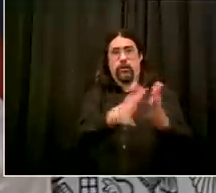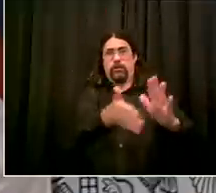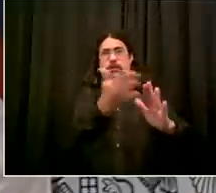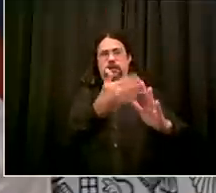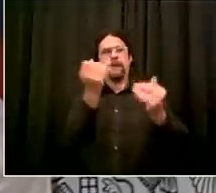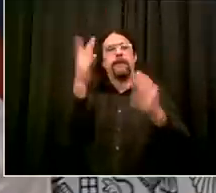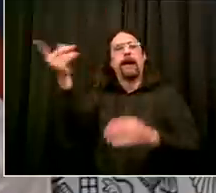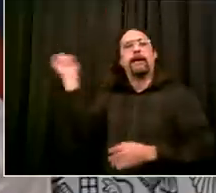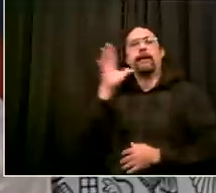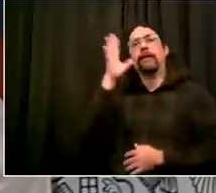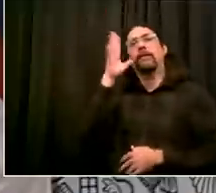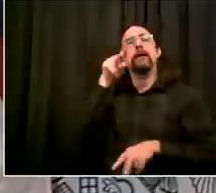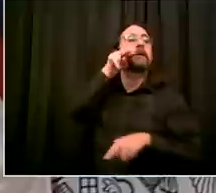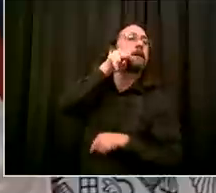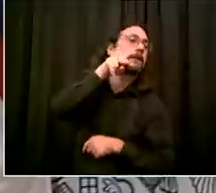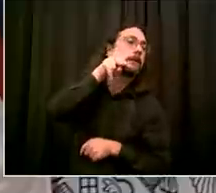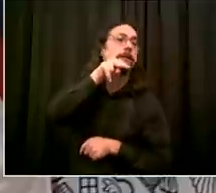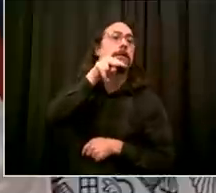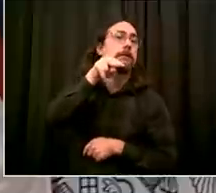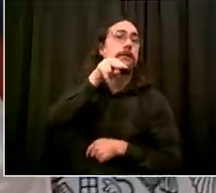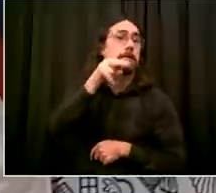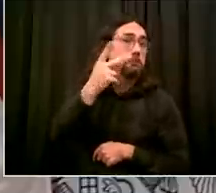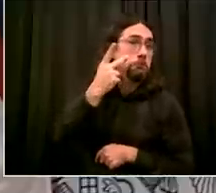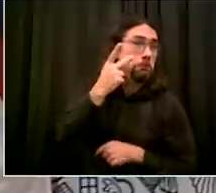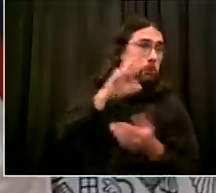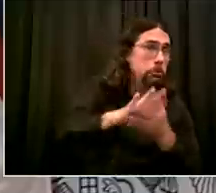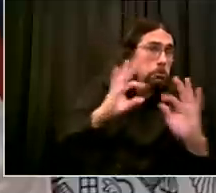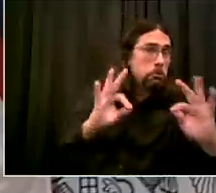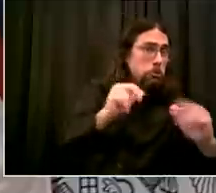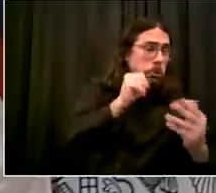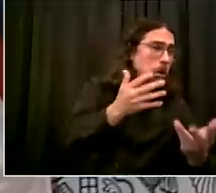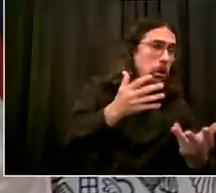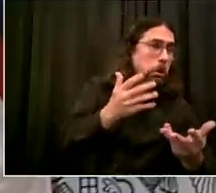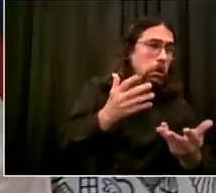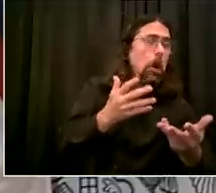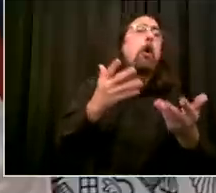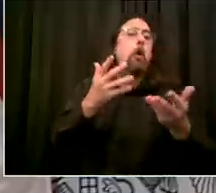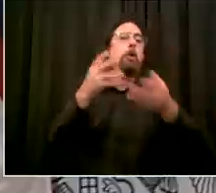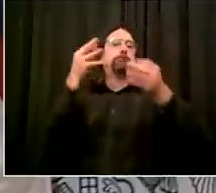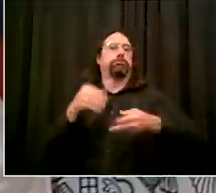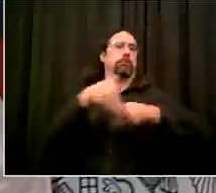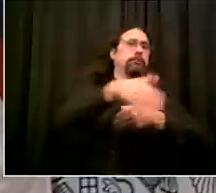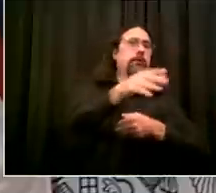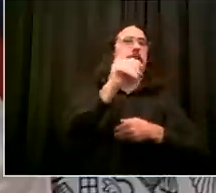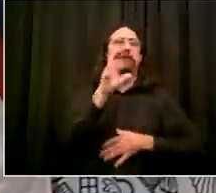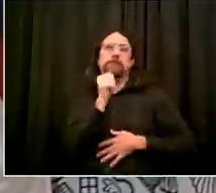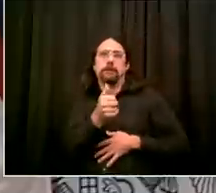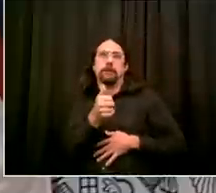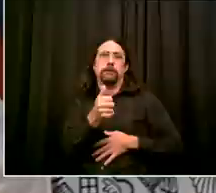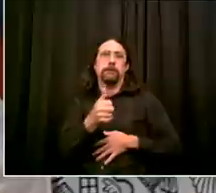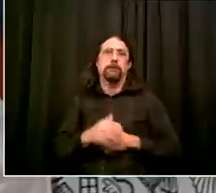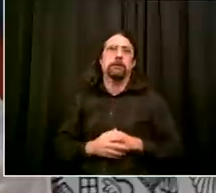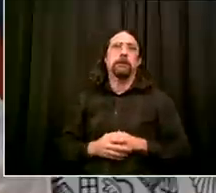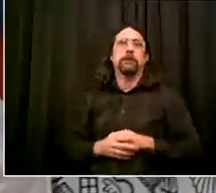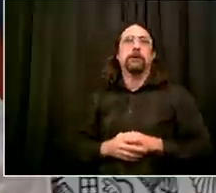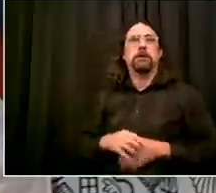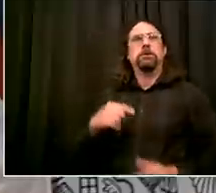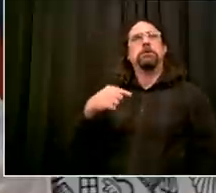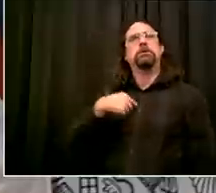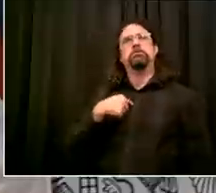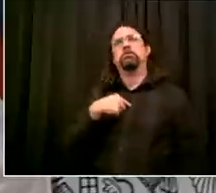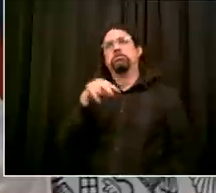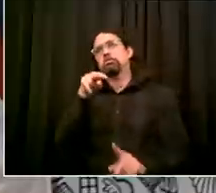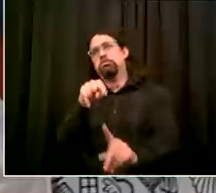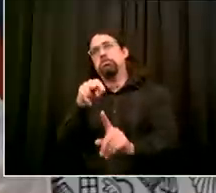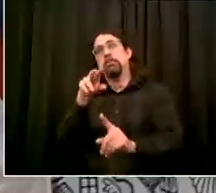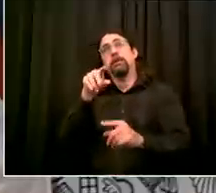so certainly from some parents I've talked to their decision was to hold back initially but if they saw what they hoped to see then they would